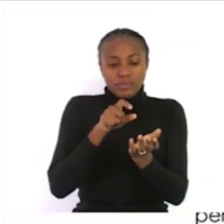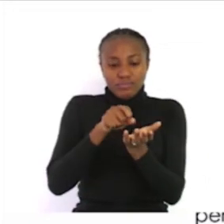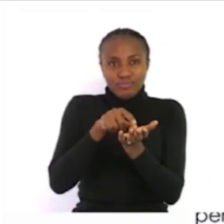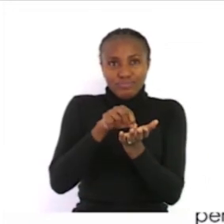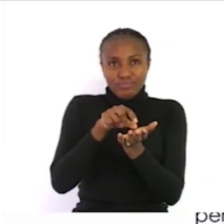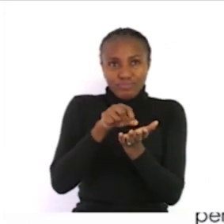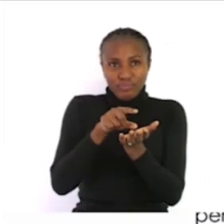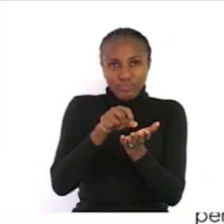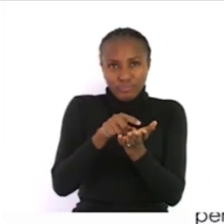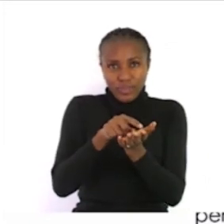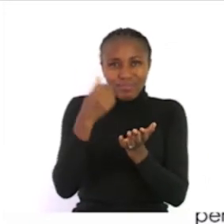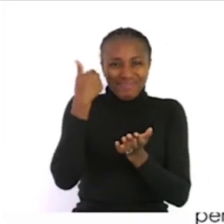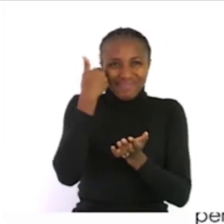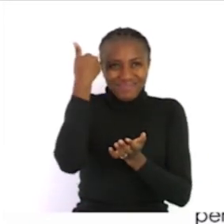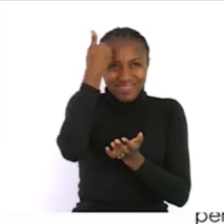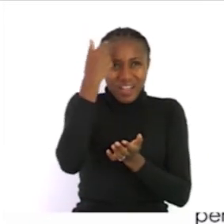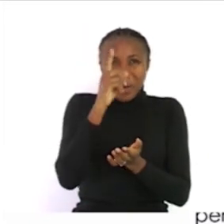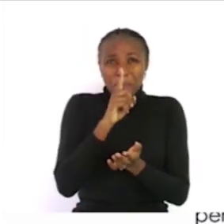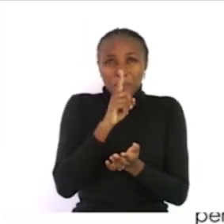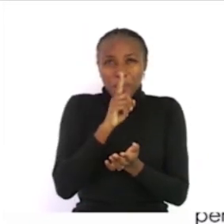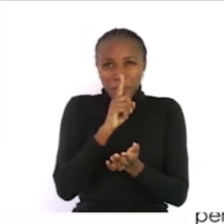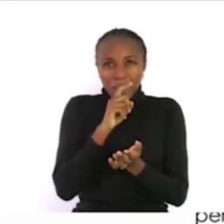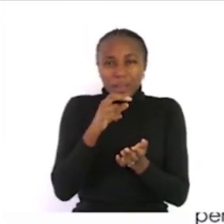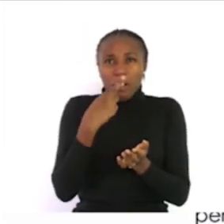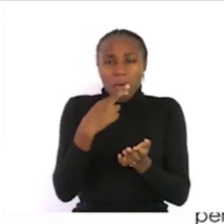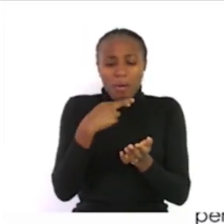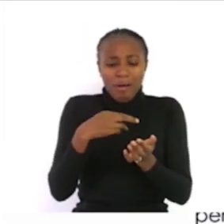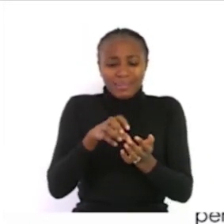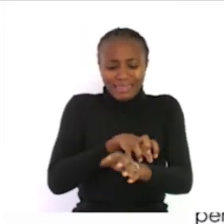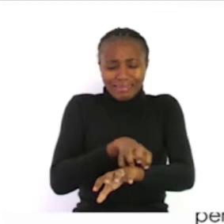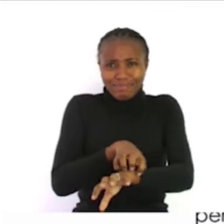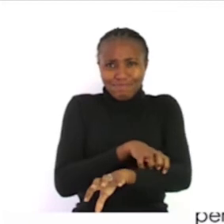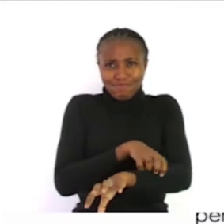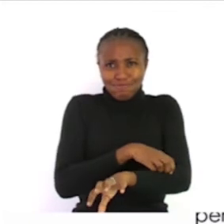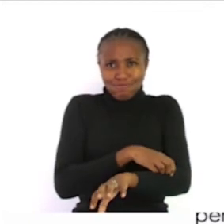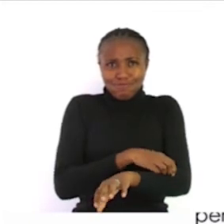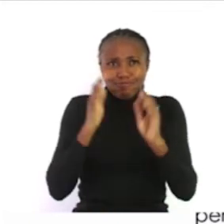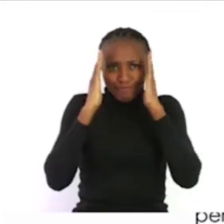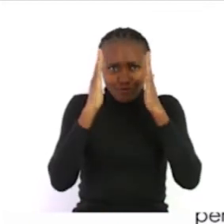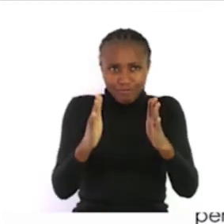causing fever and a red rash typically occurring in childhood